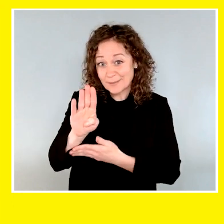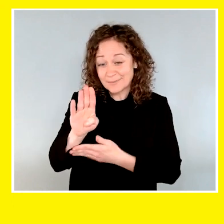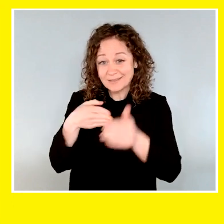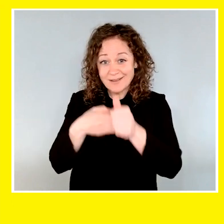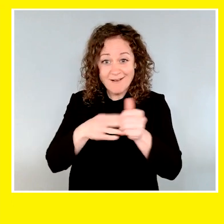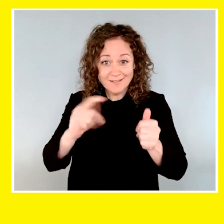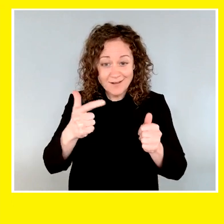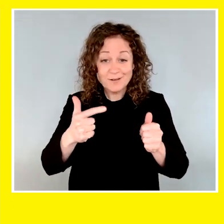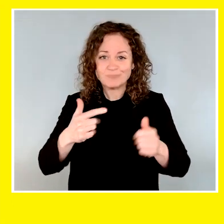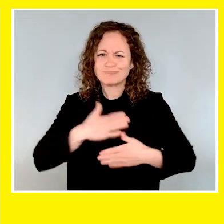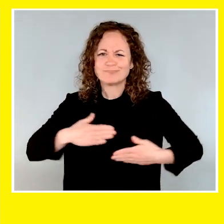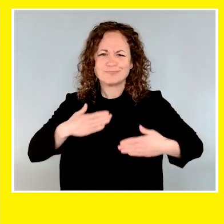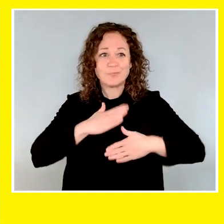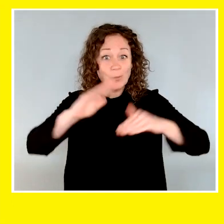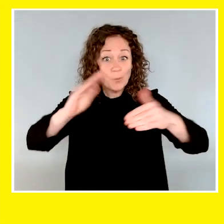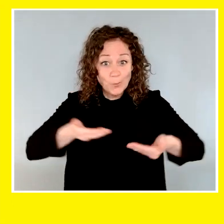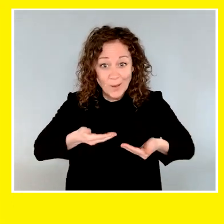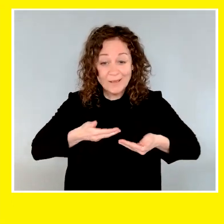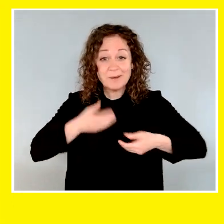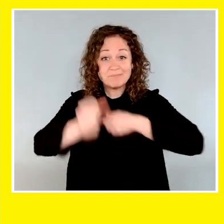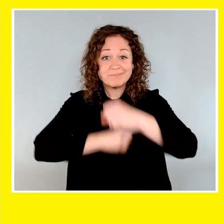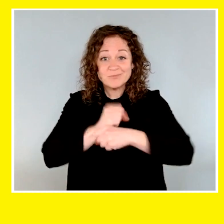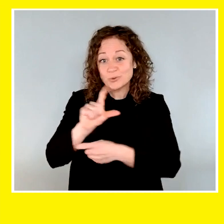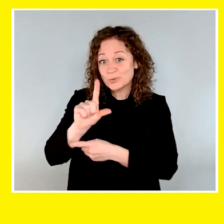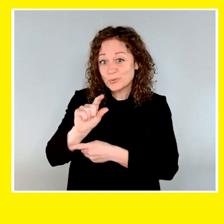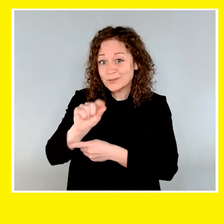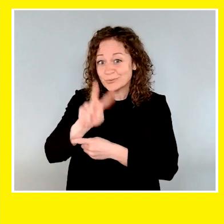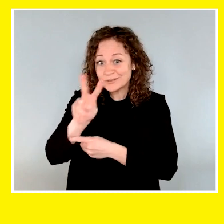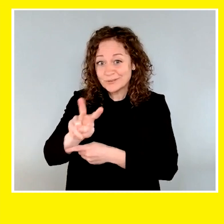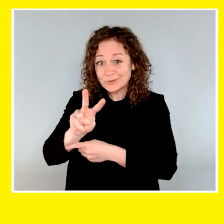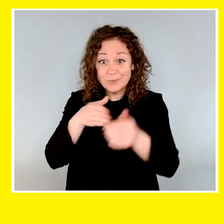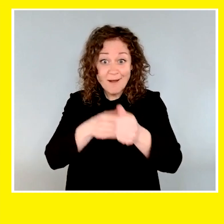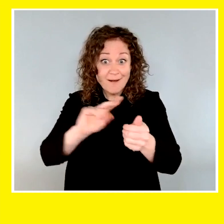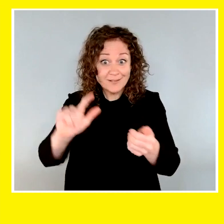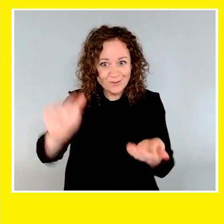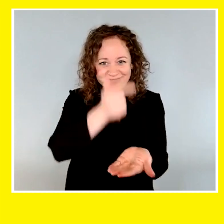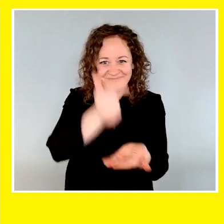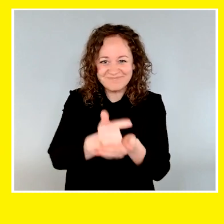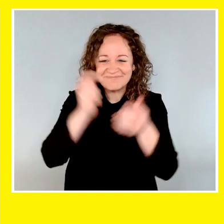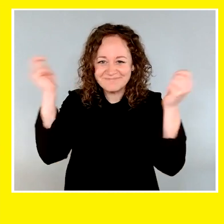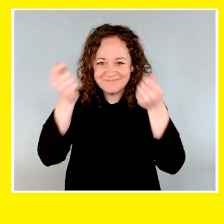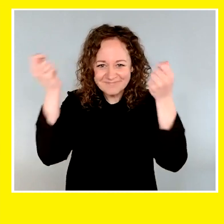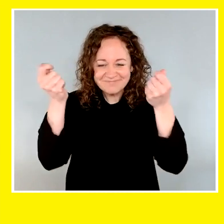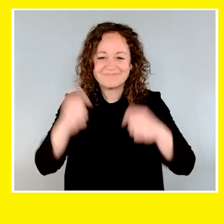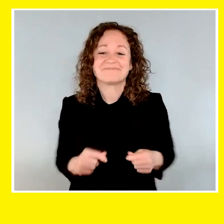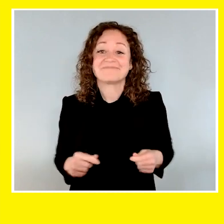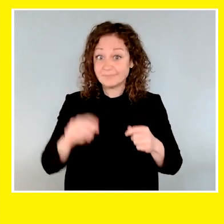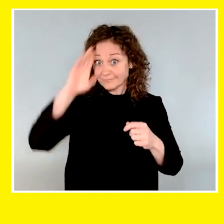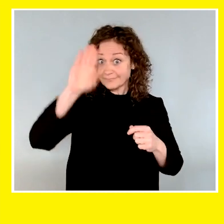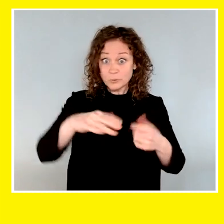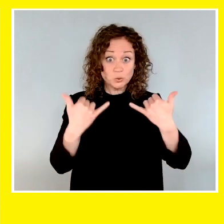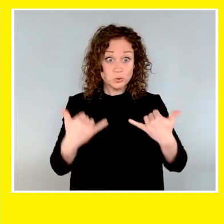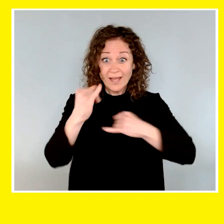Dogs. And it is my pleasure to welcome you to our class of 2022 graduation ceremony. We are so happy you're here.